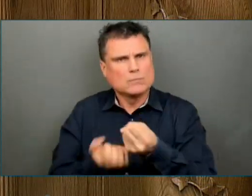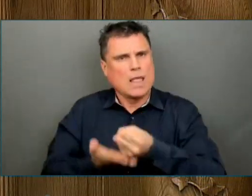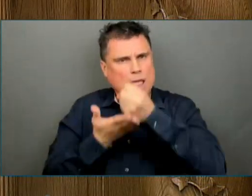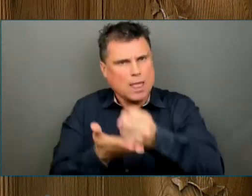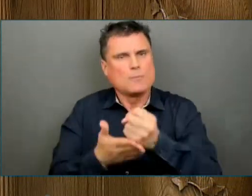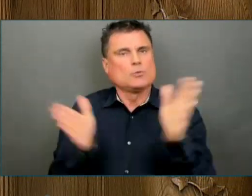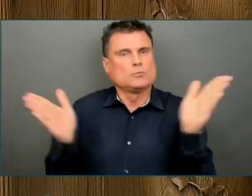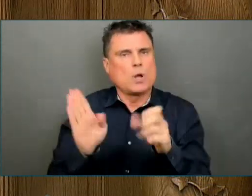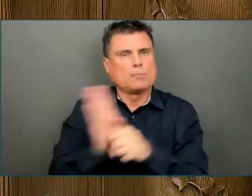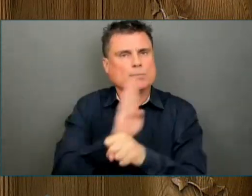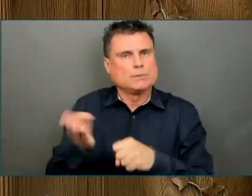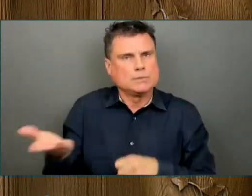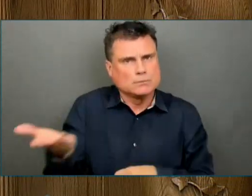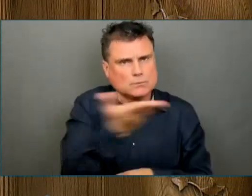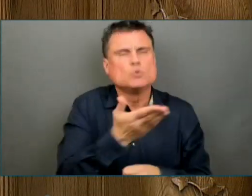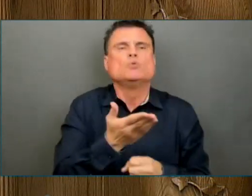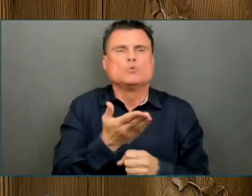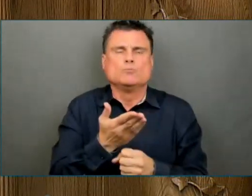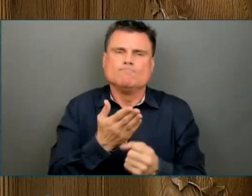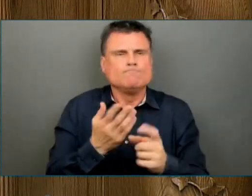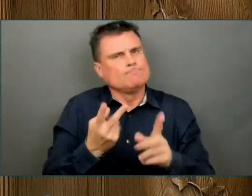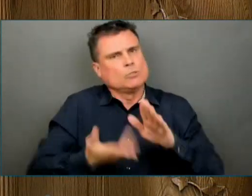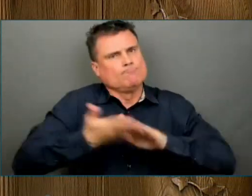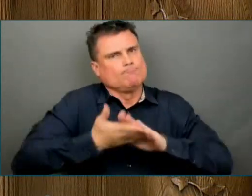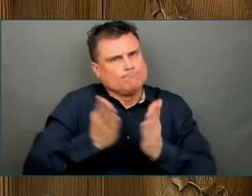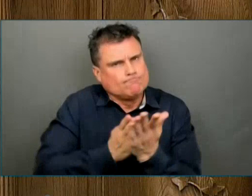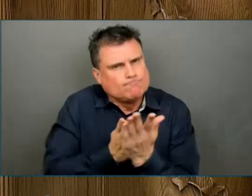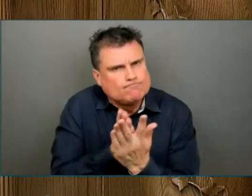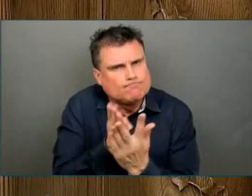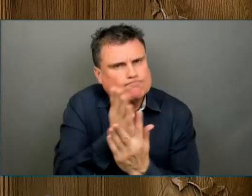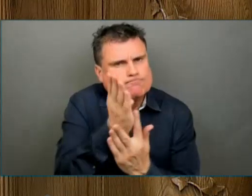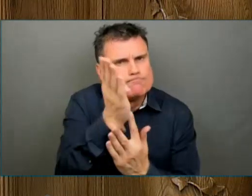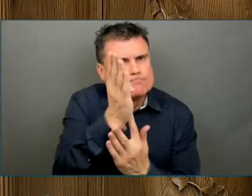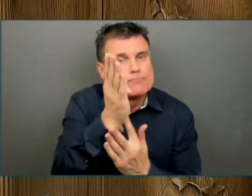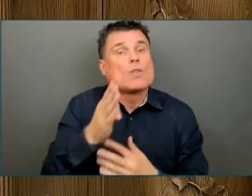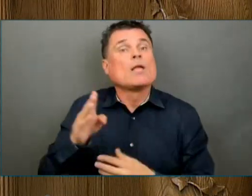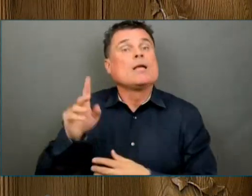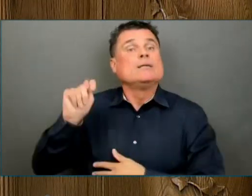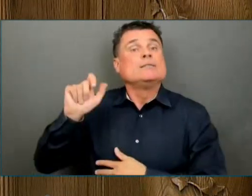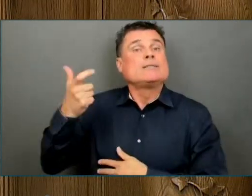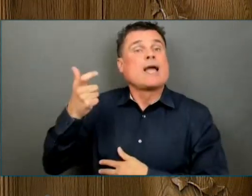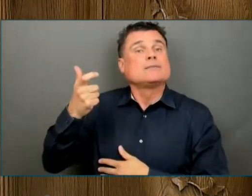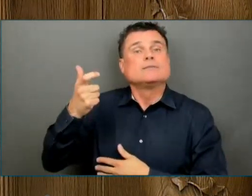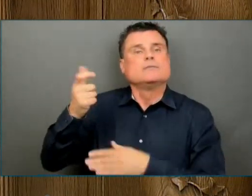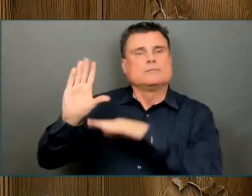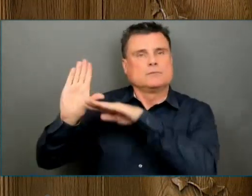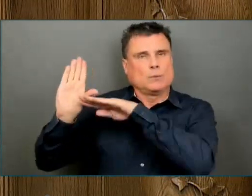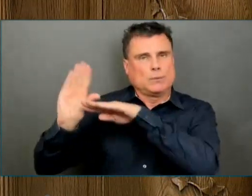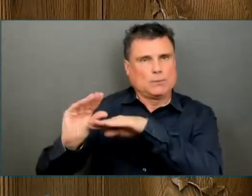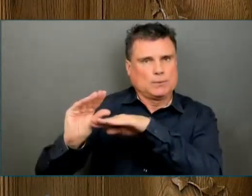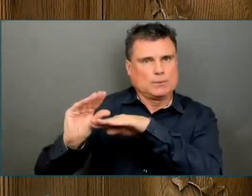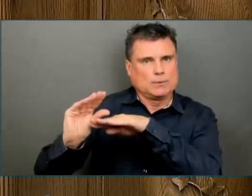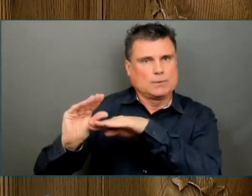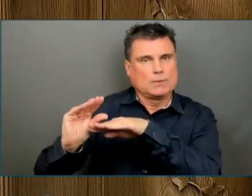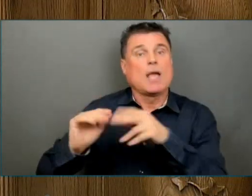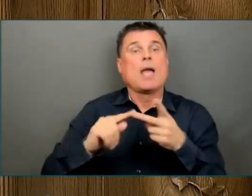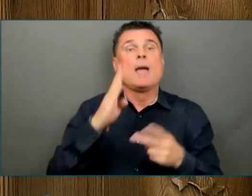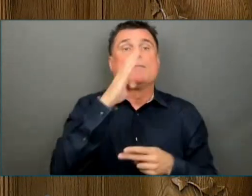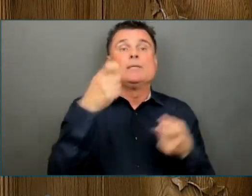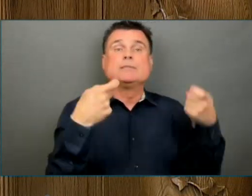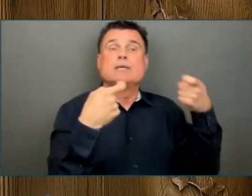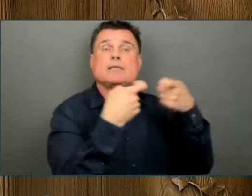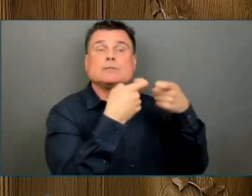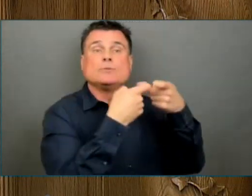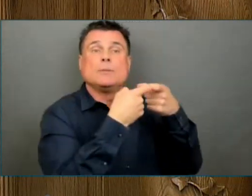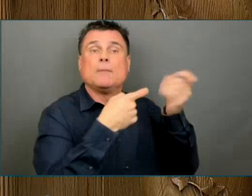taxes, prohibited commercial evictions and forgave hydro bills. Later, through the recovery plan,